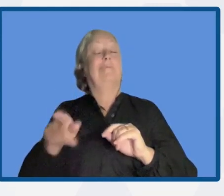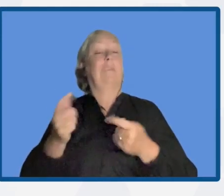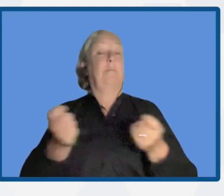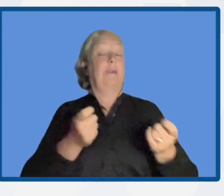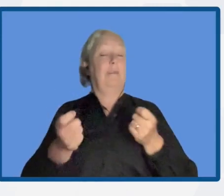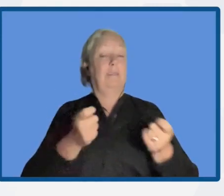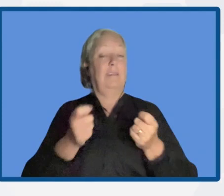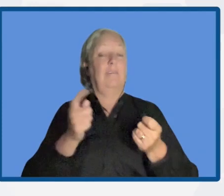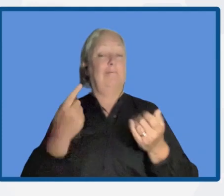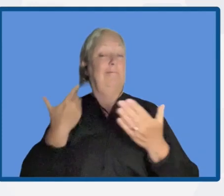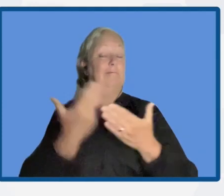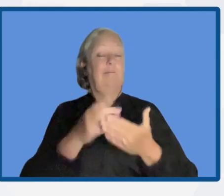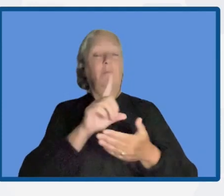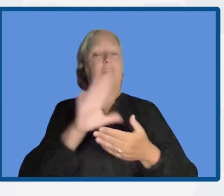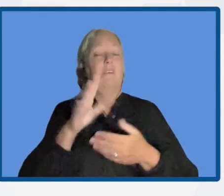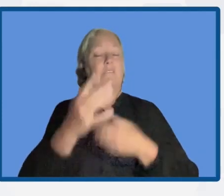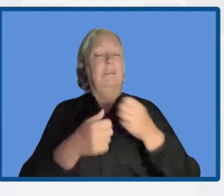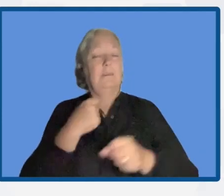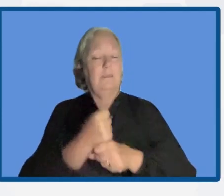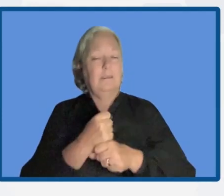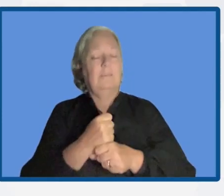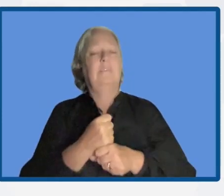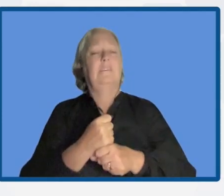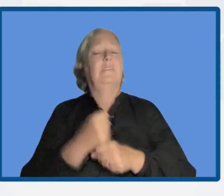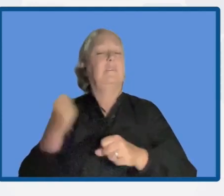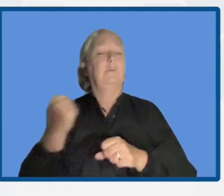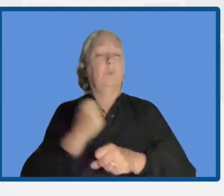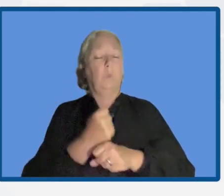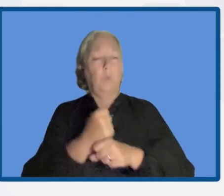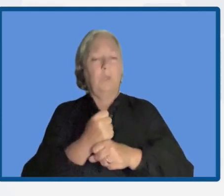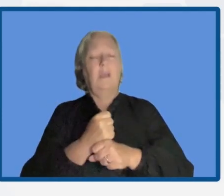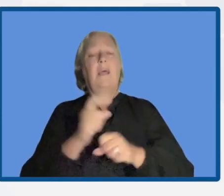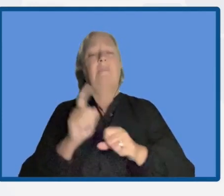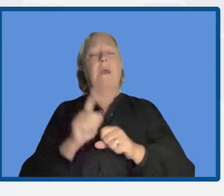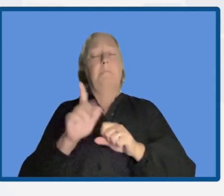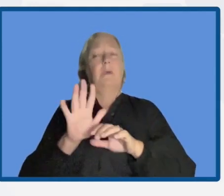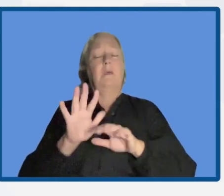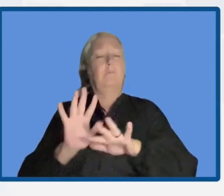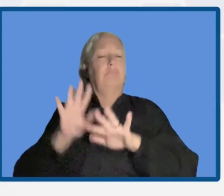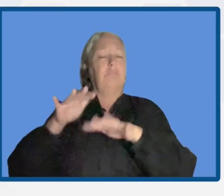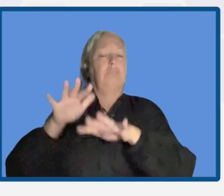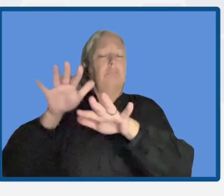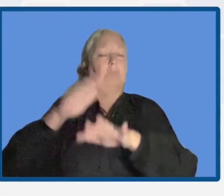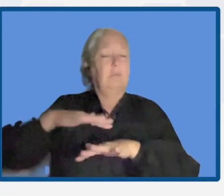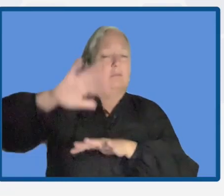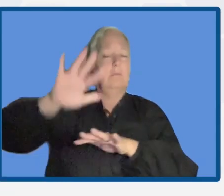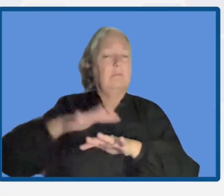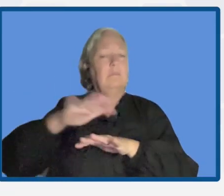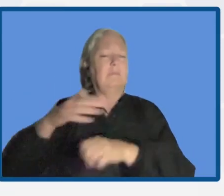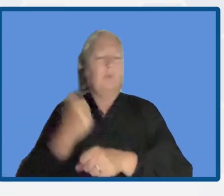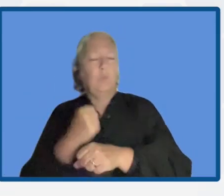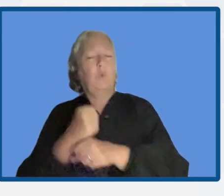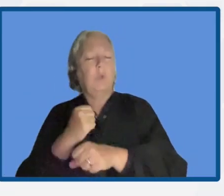years, she has worked in integrated management of coastal areas and adaptation to climate change. has implemented